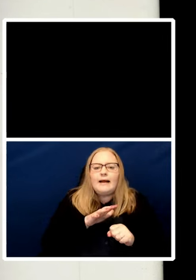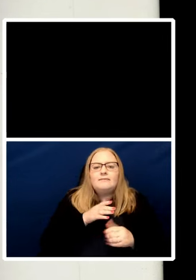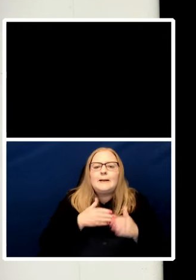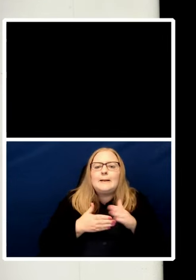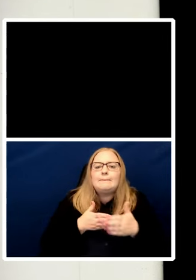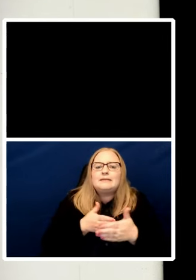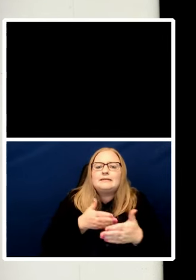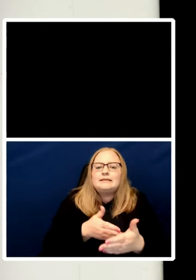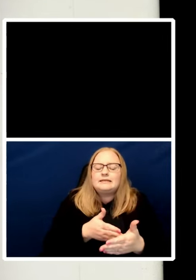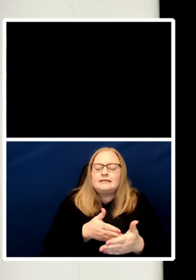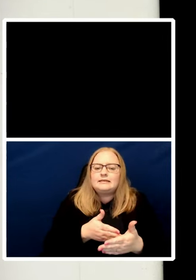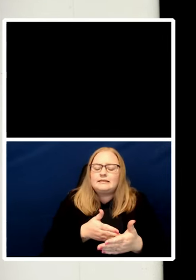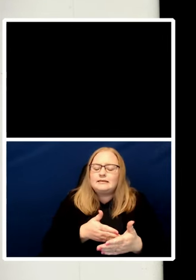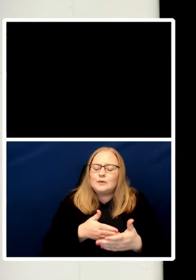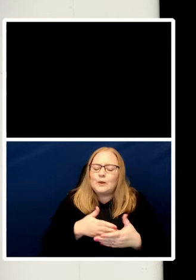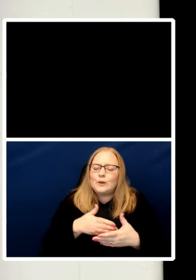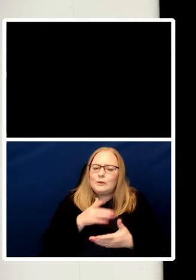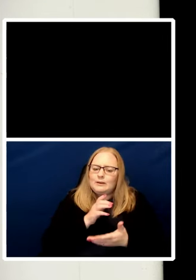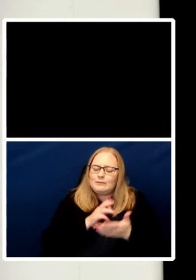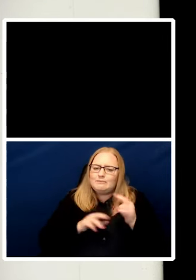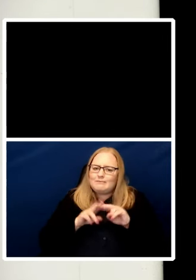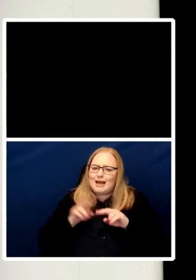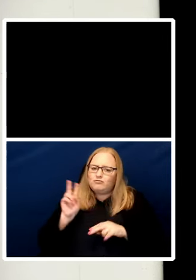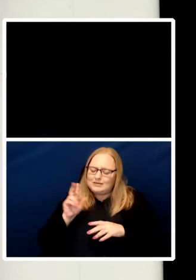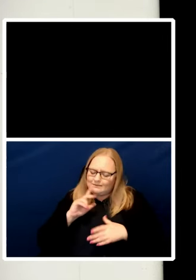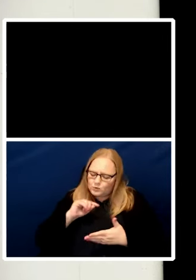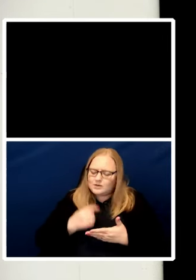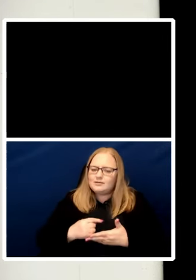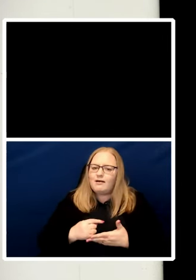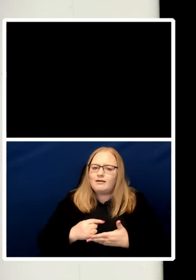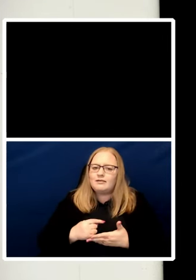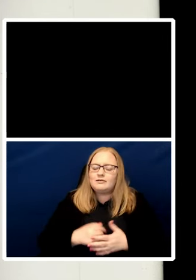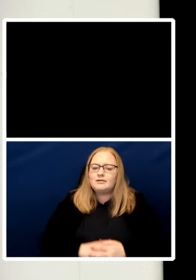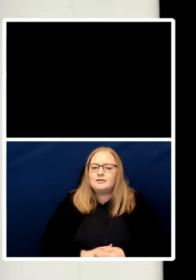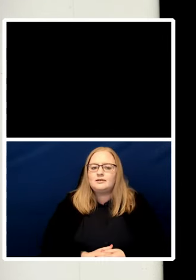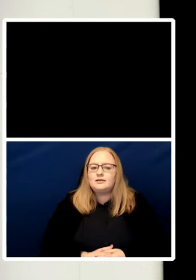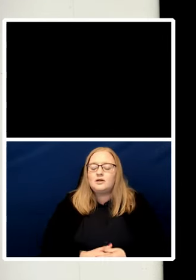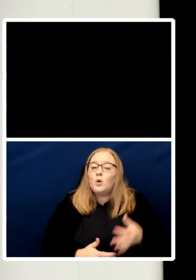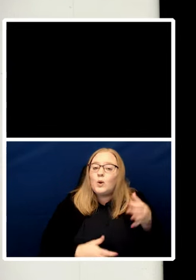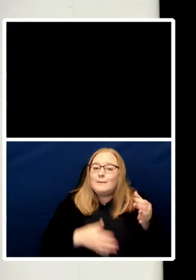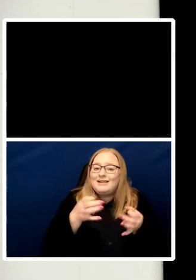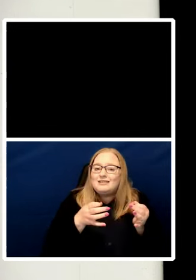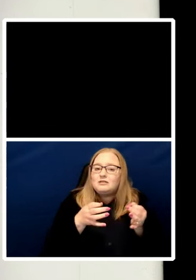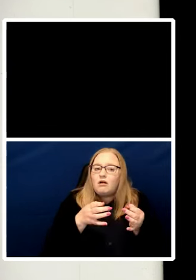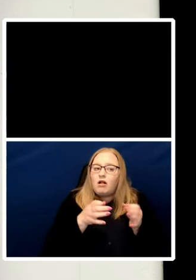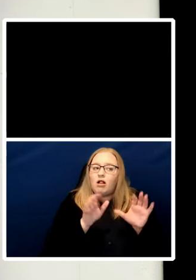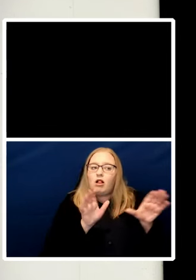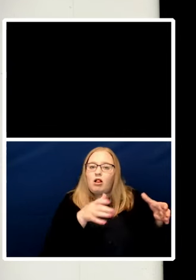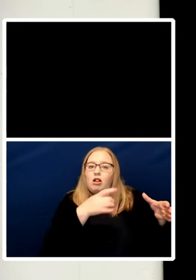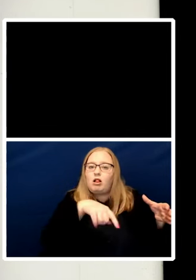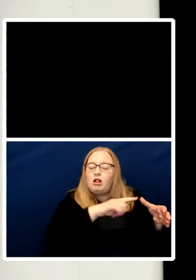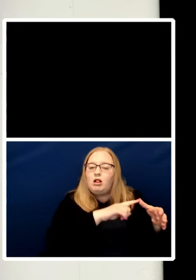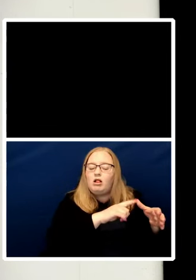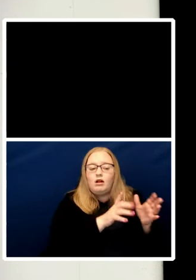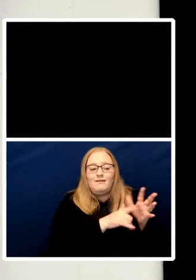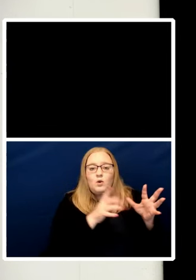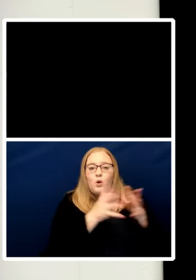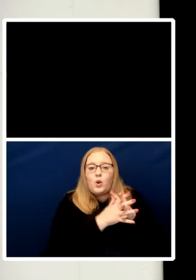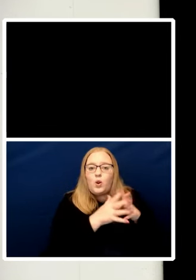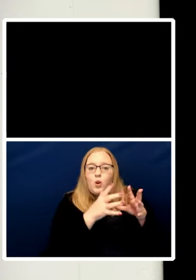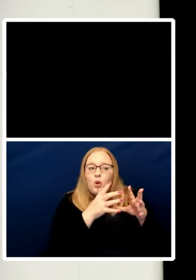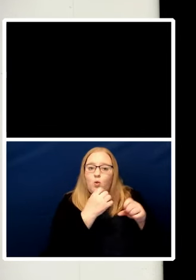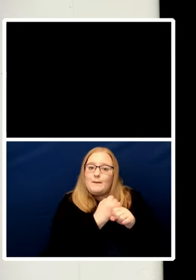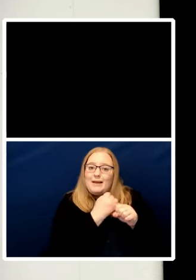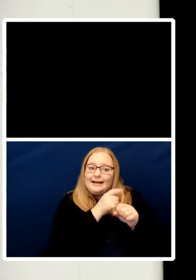The political community, as ultimately represented by its lawmakers, grapples with similar questions issues,